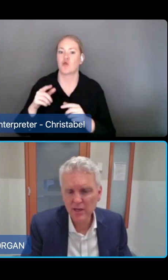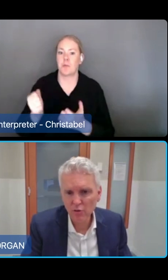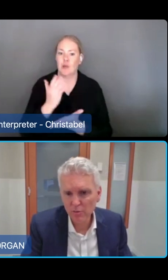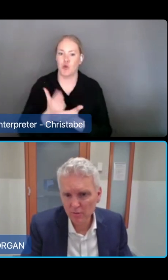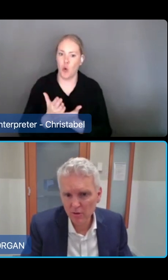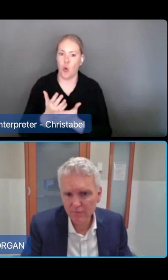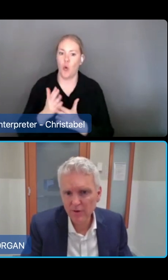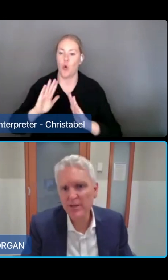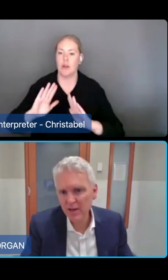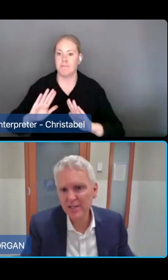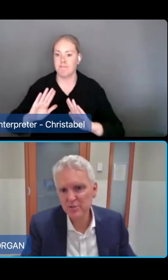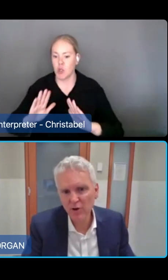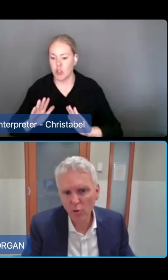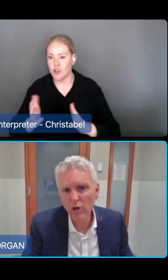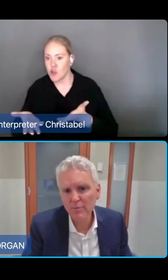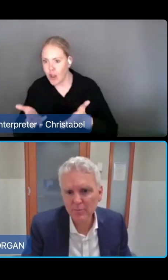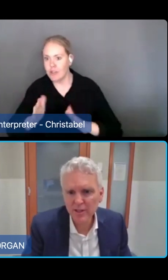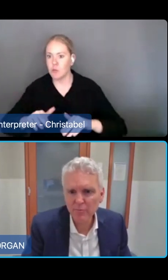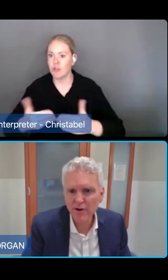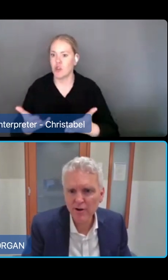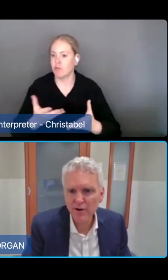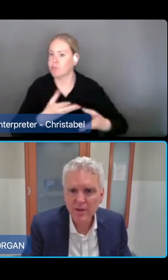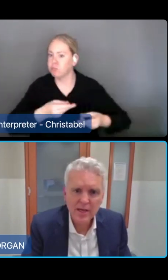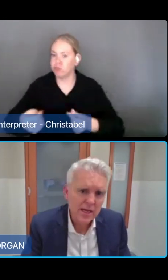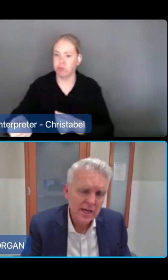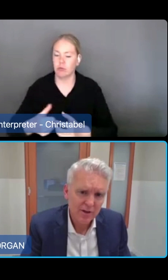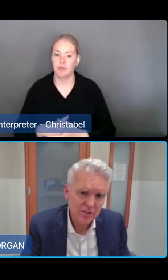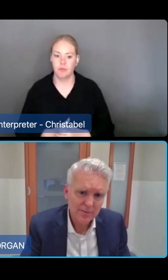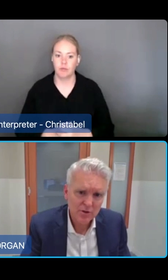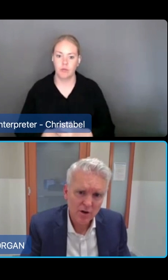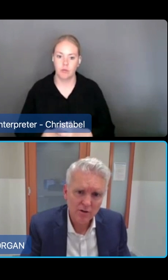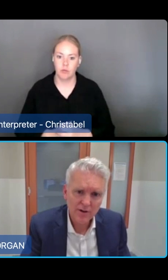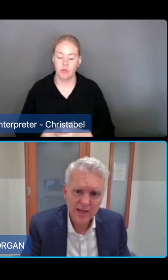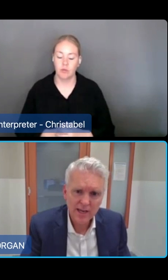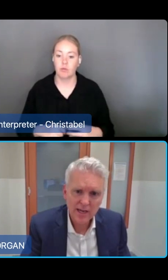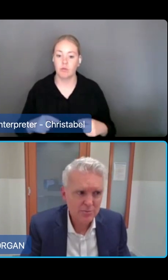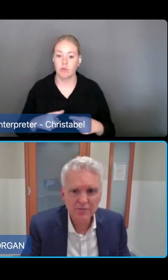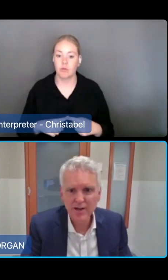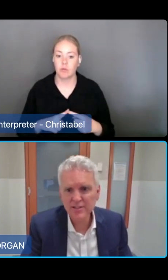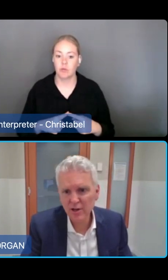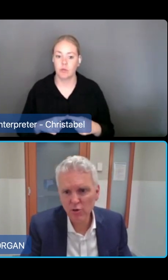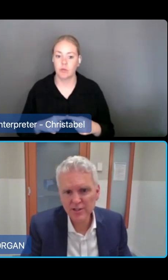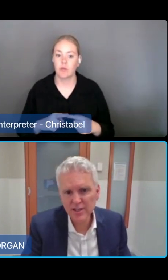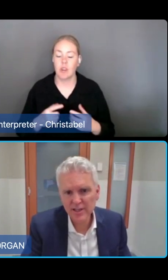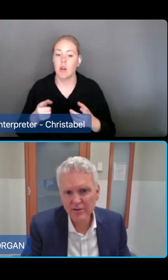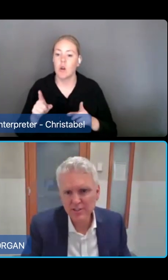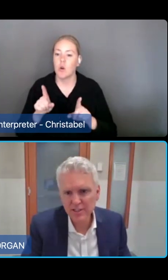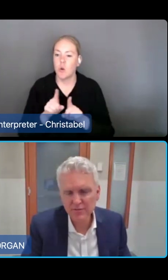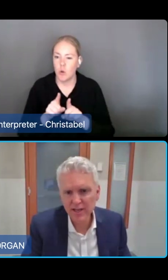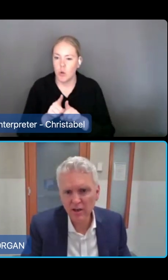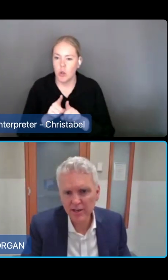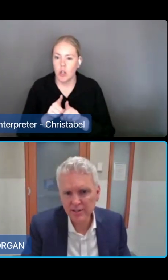all older people in the program and the concept of a care management fund set according to the